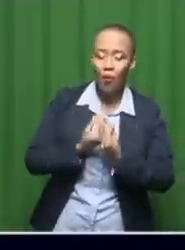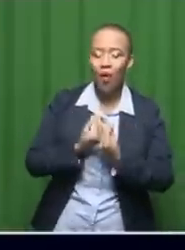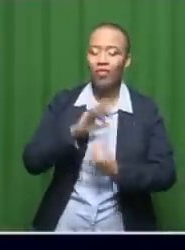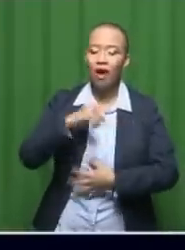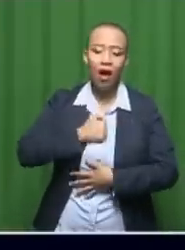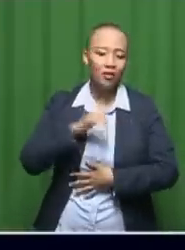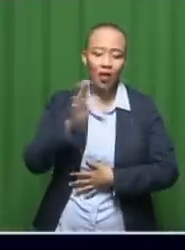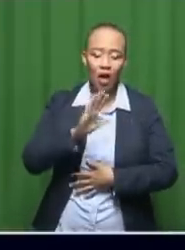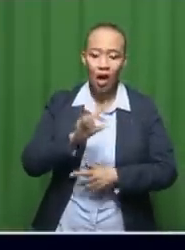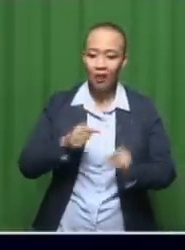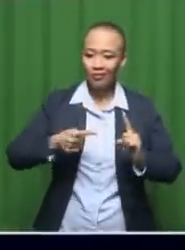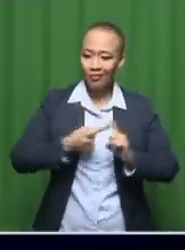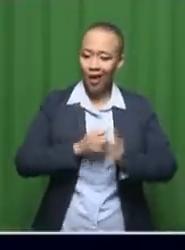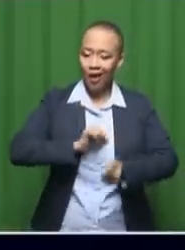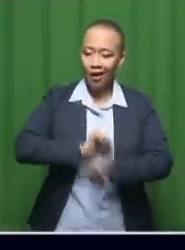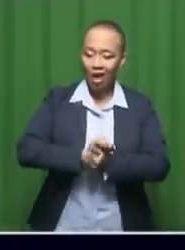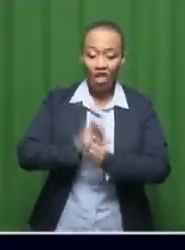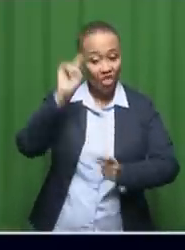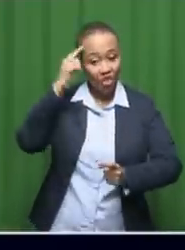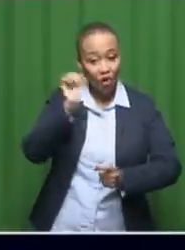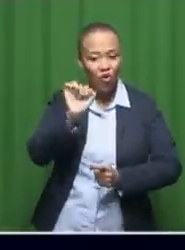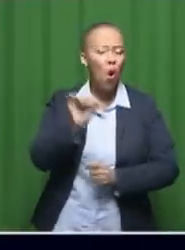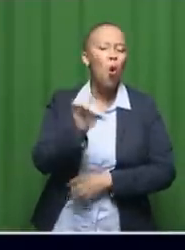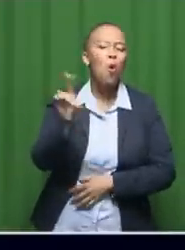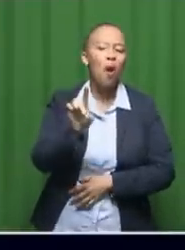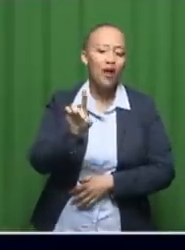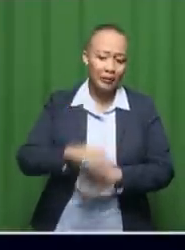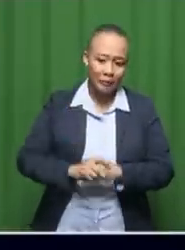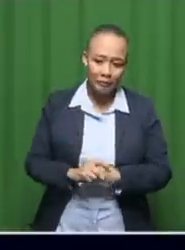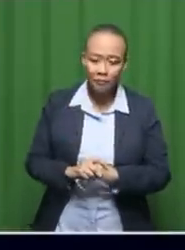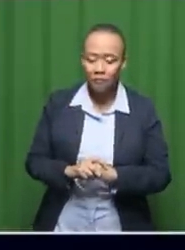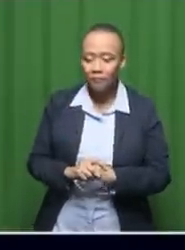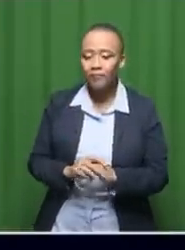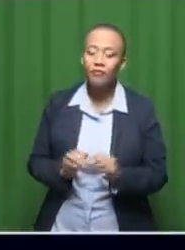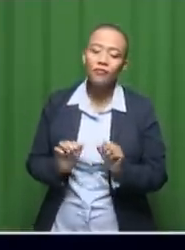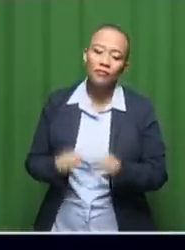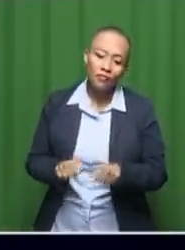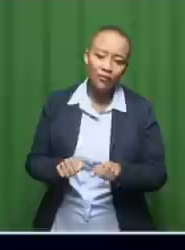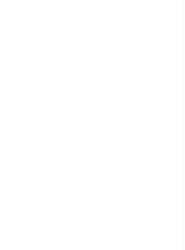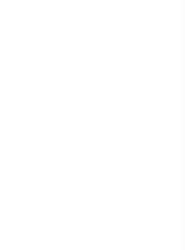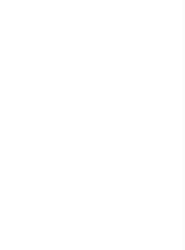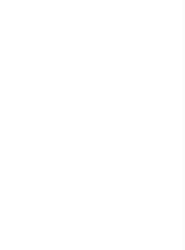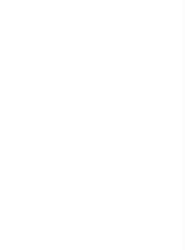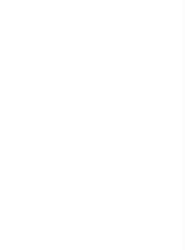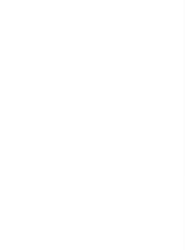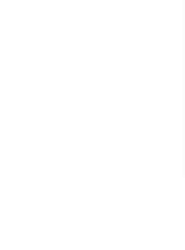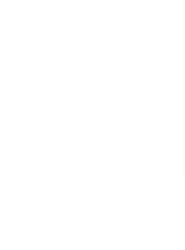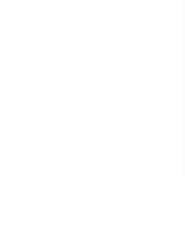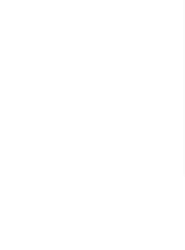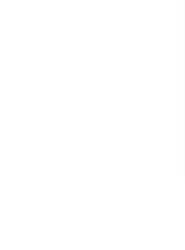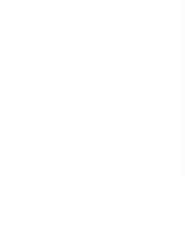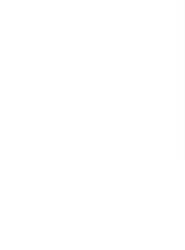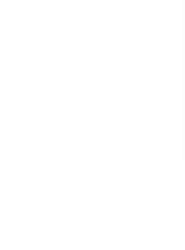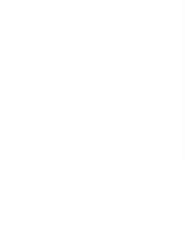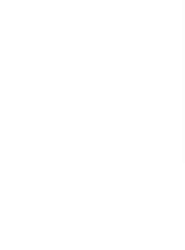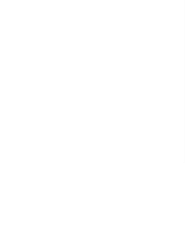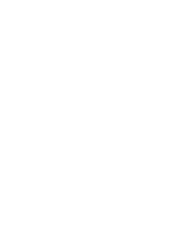the arrest of Tabo Besta in Tanzania. Well, that's where we leave the trending topics. What have